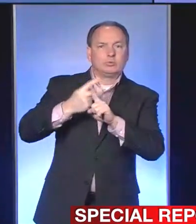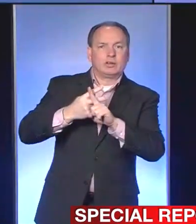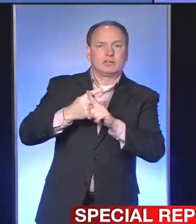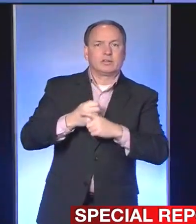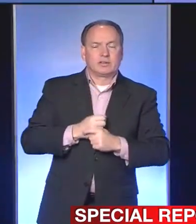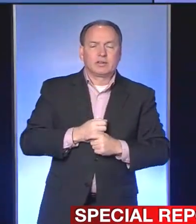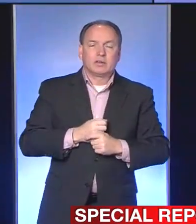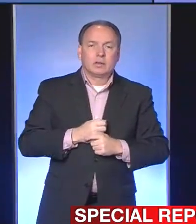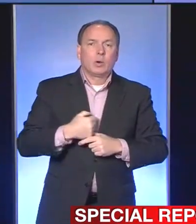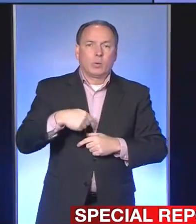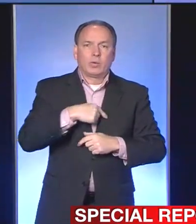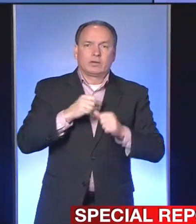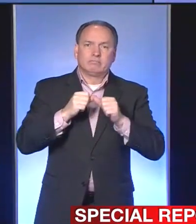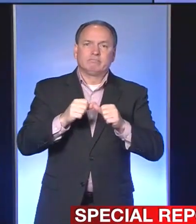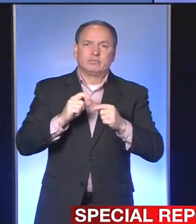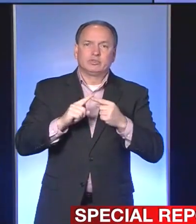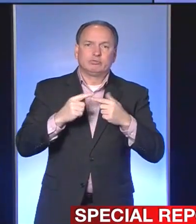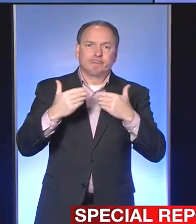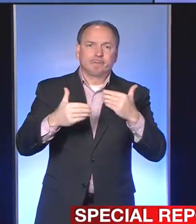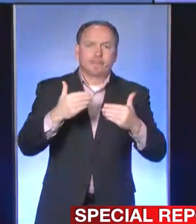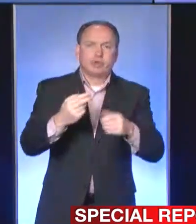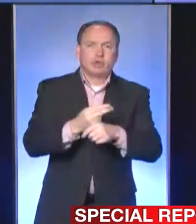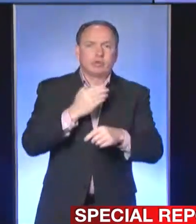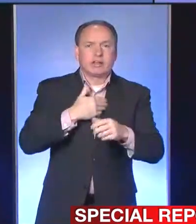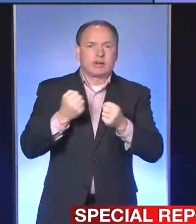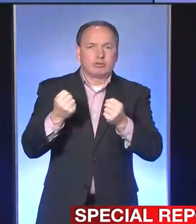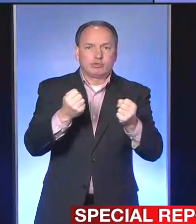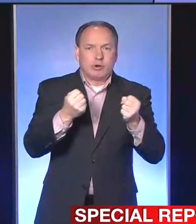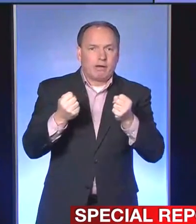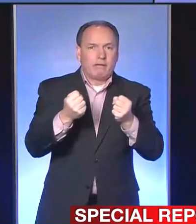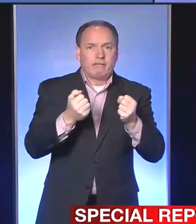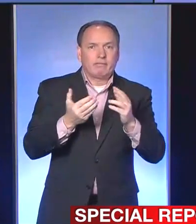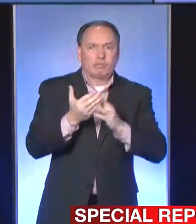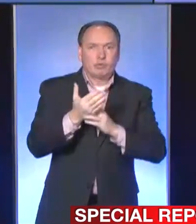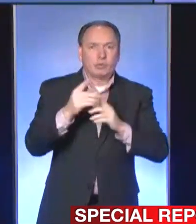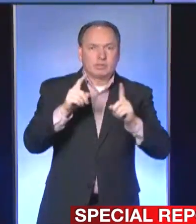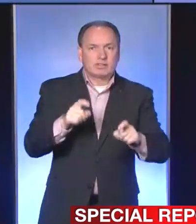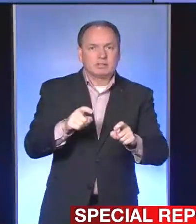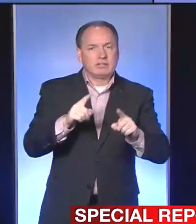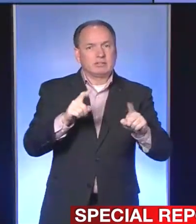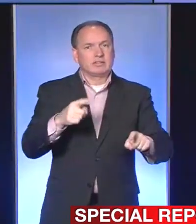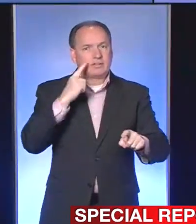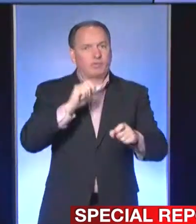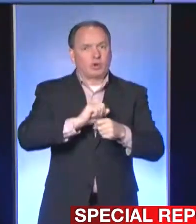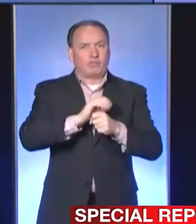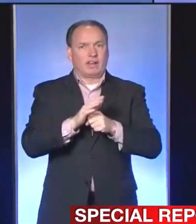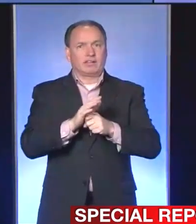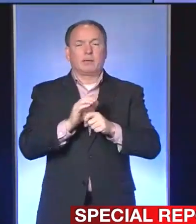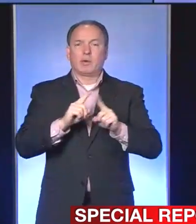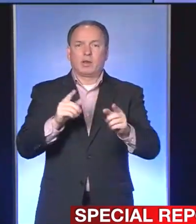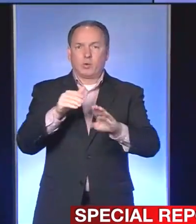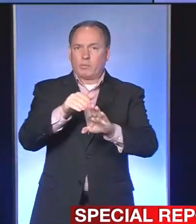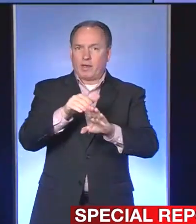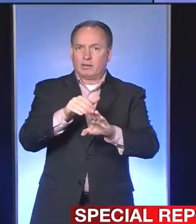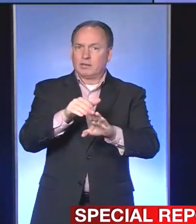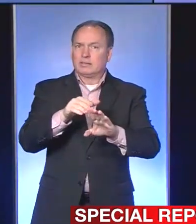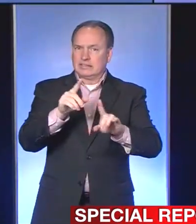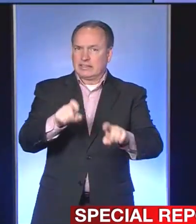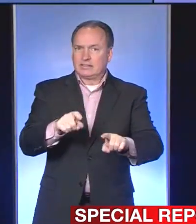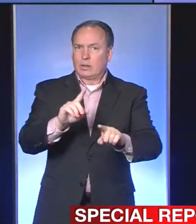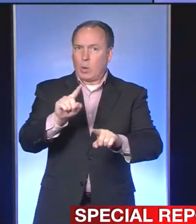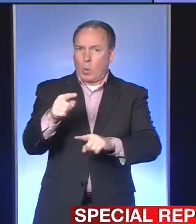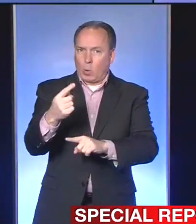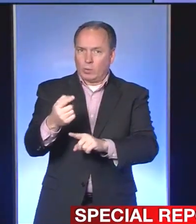We continue to use our drive-through testing to test for COVID-19, but as a reminder, this testing is by